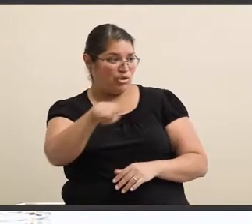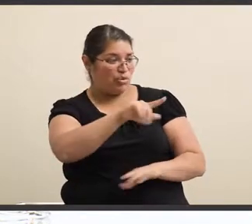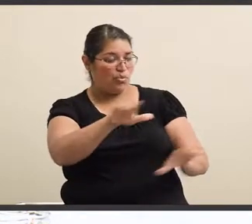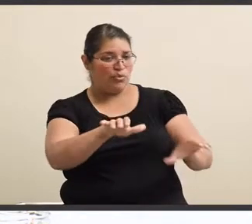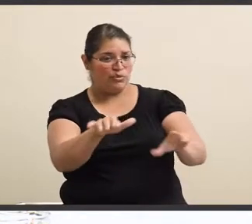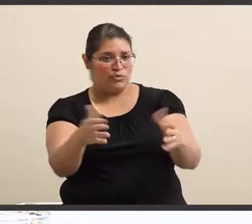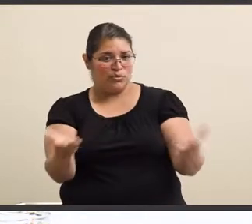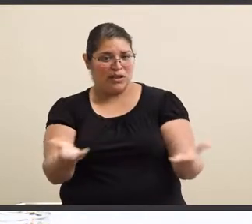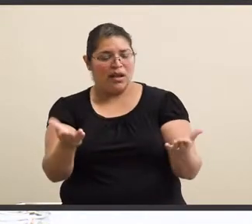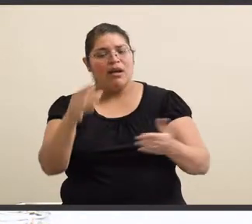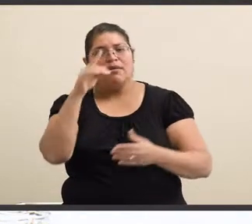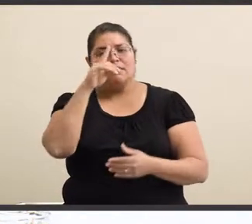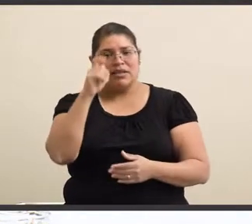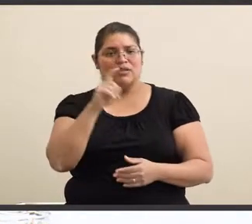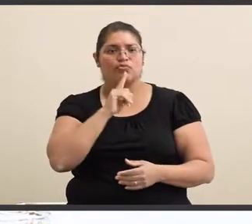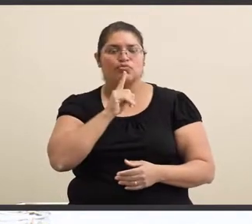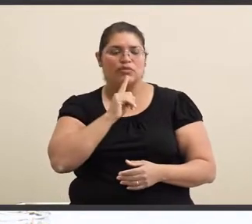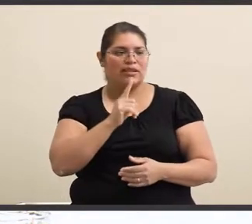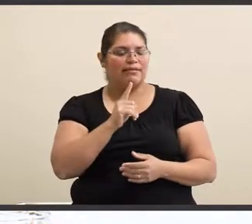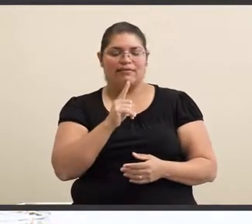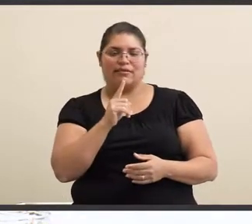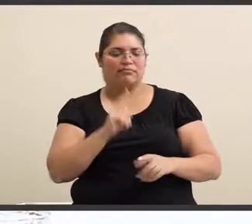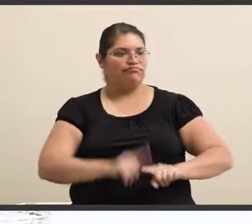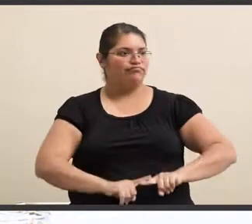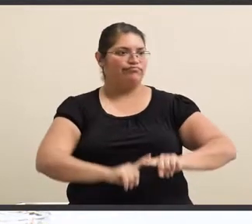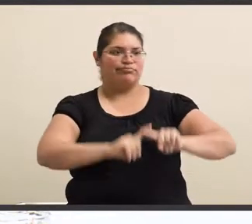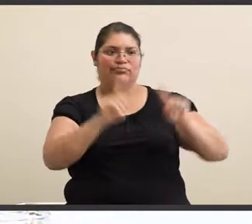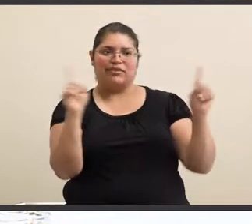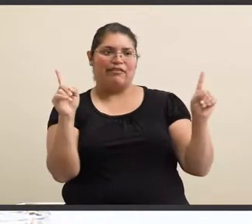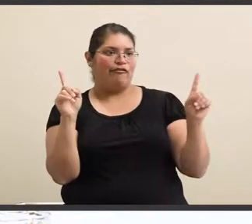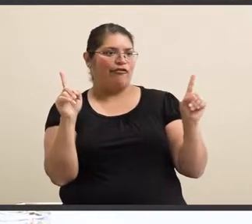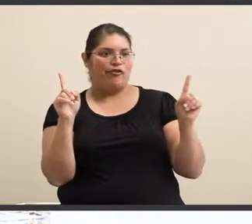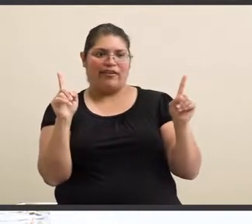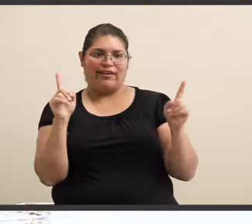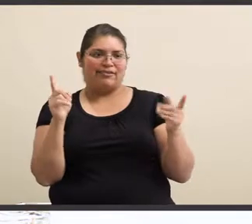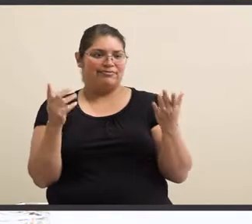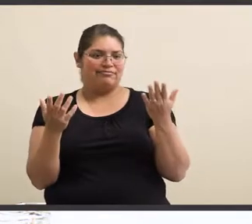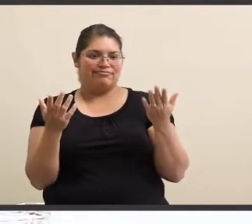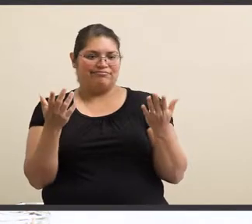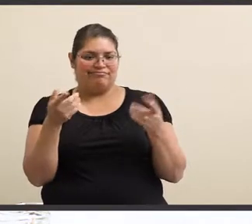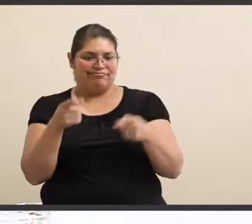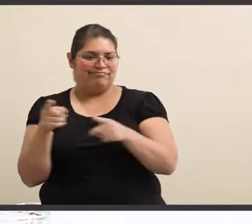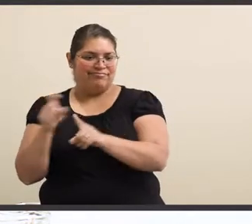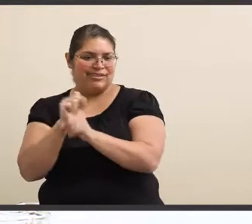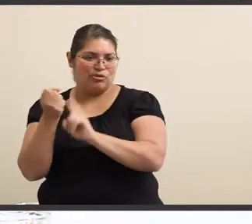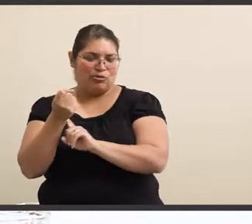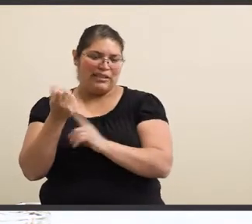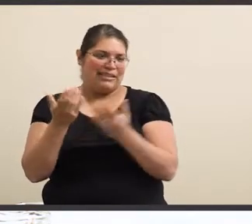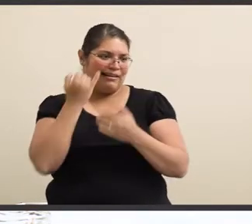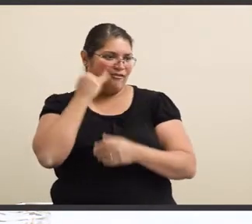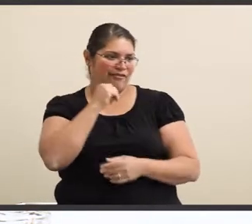because I completely be in a different space. So thank you very much.